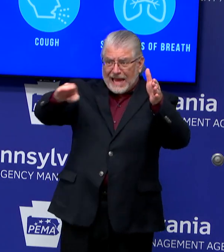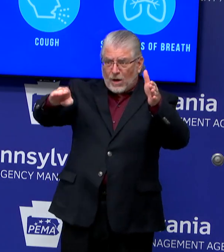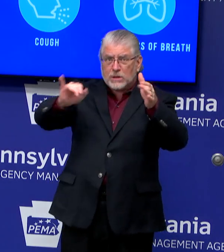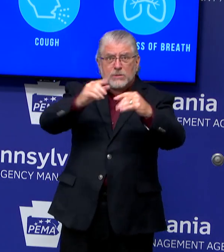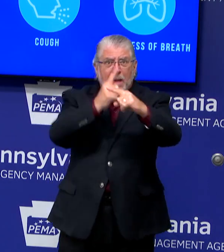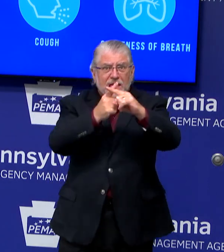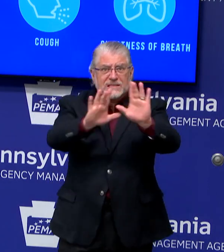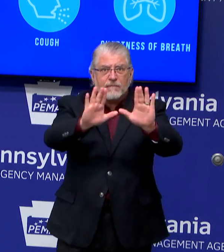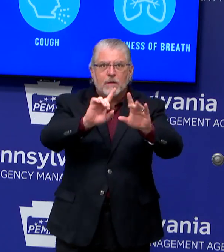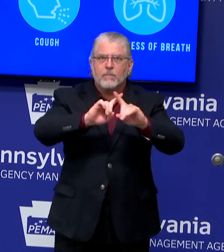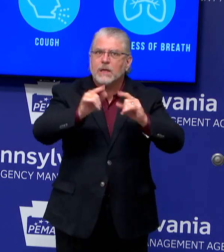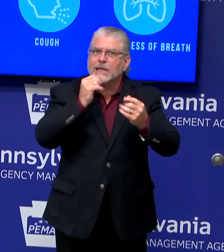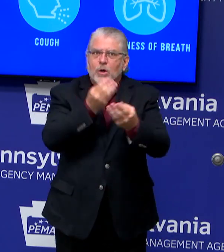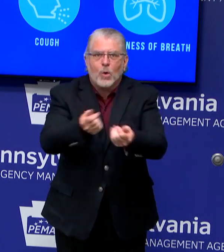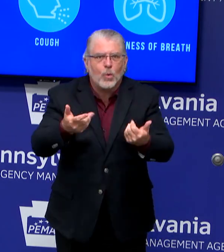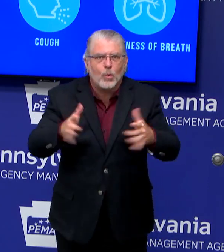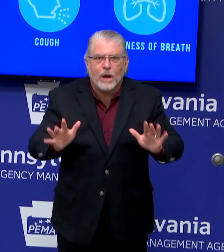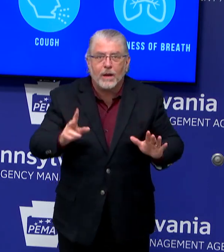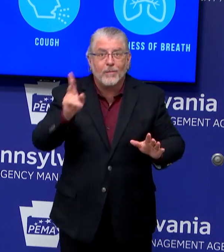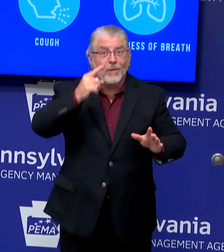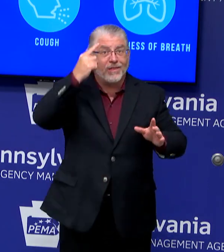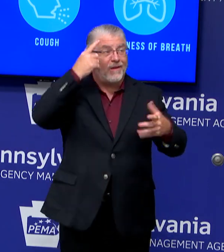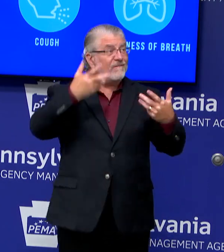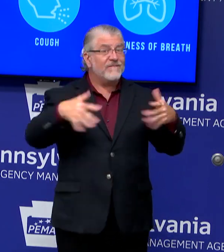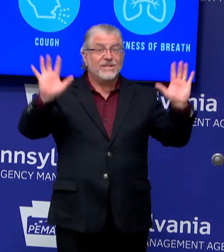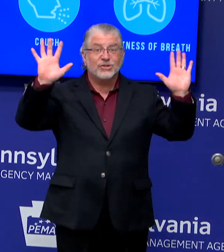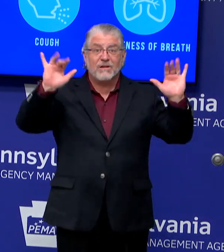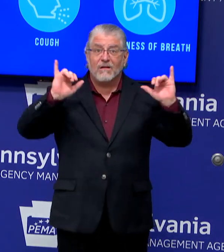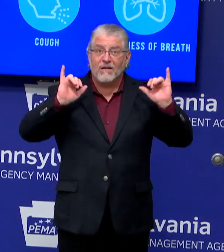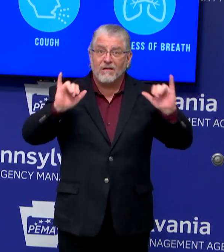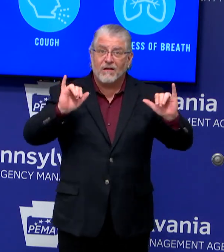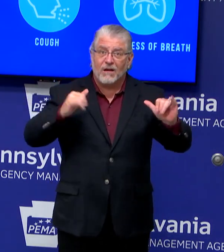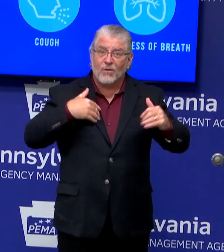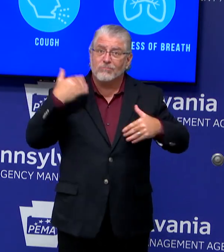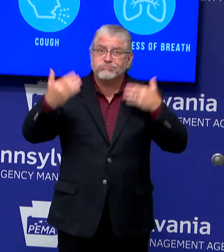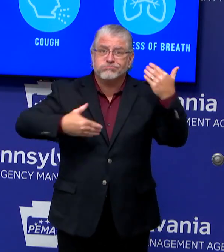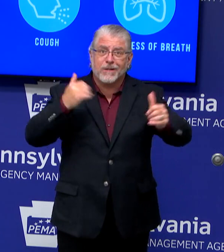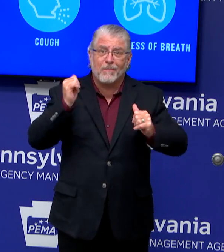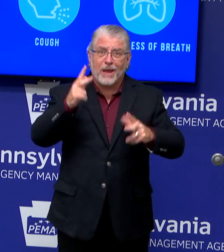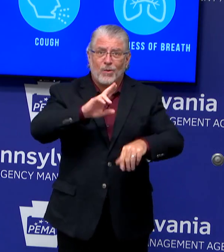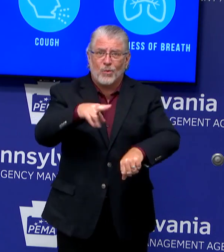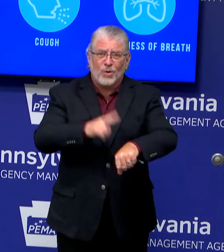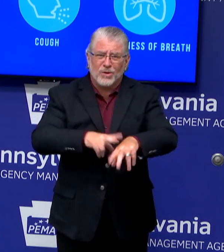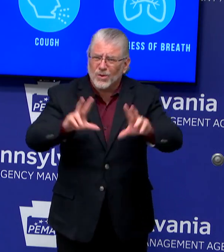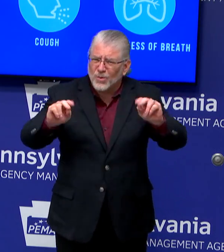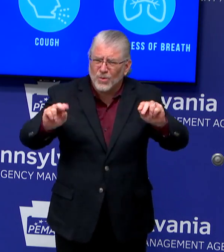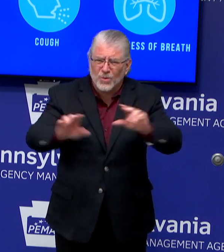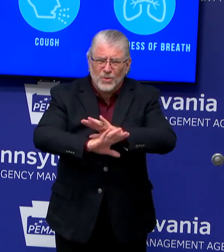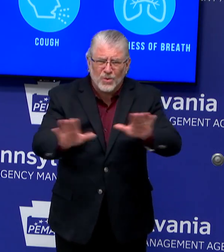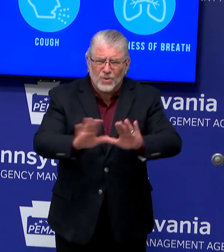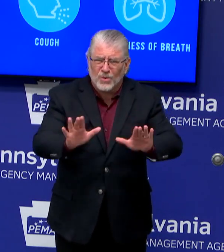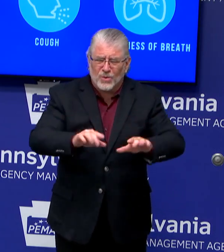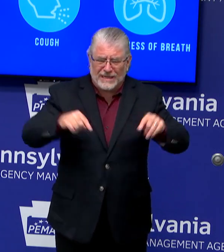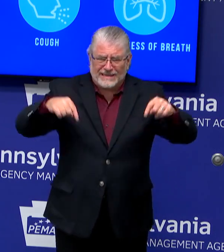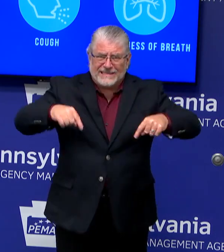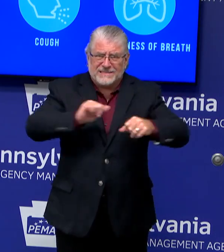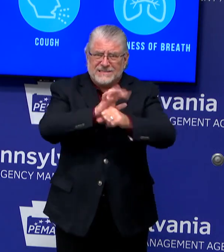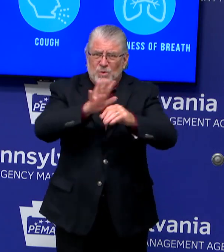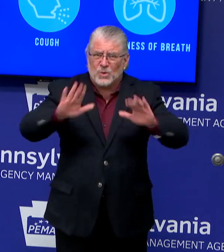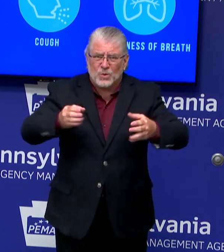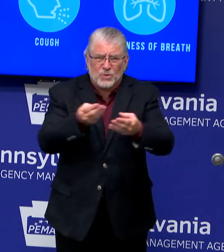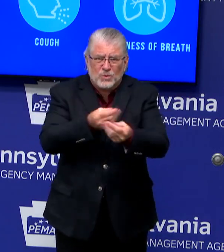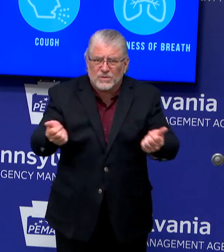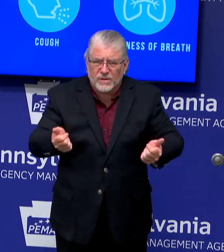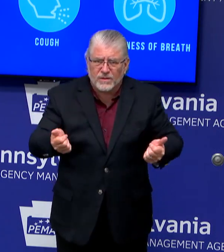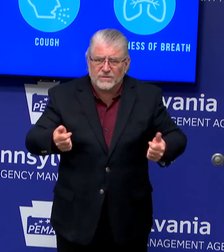be complacent and not to have a false sense of security that the virus is somehow gone from Pennsylvania or gone from the United